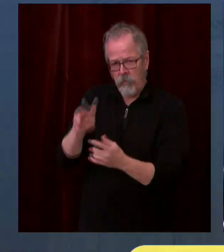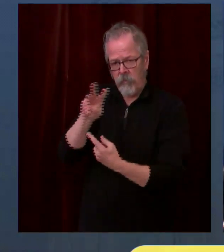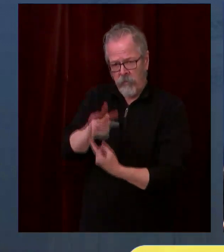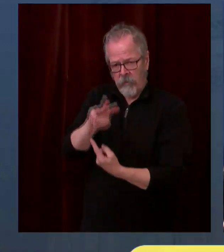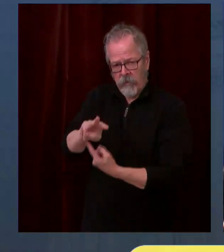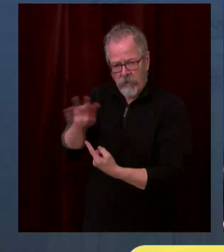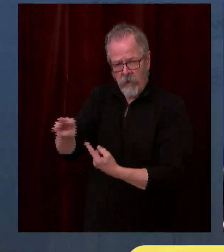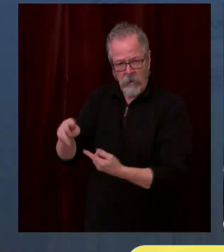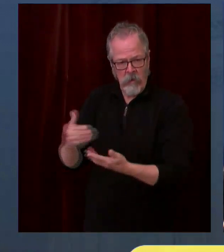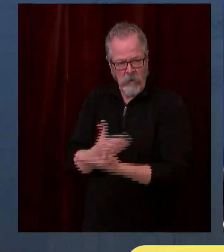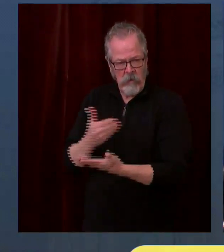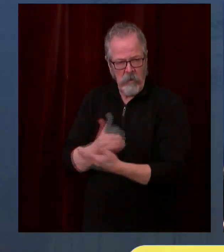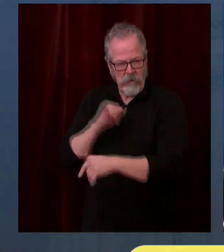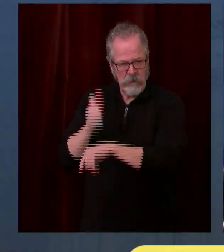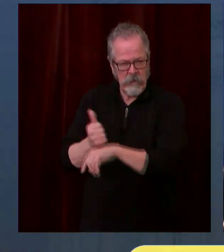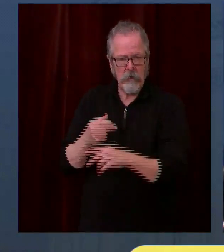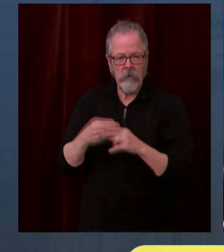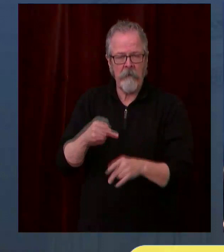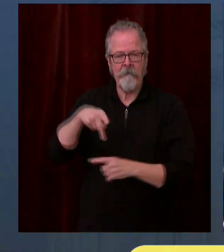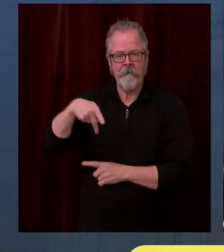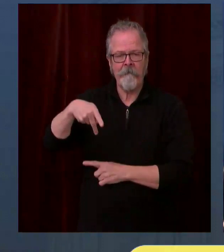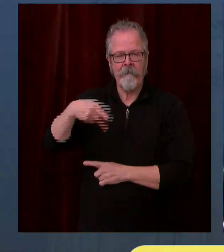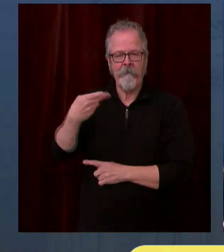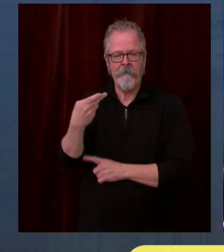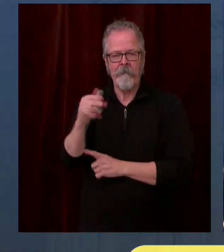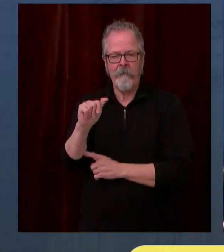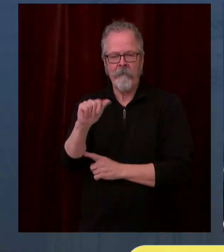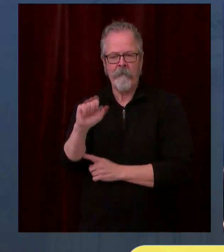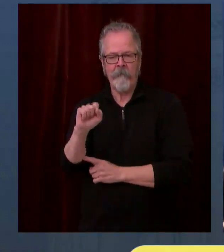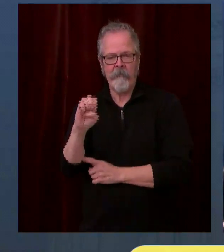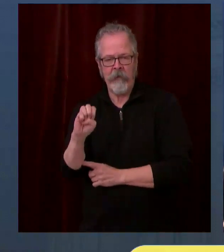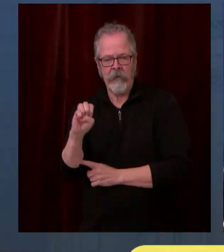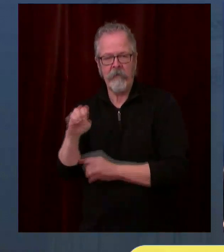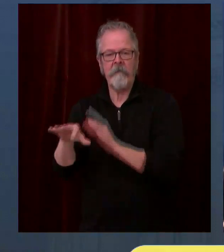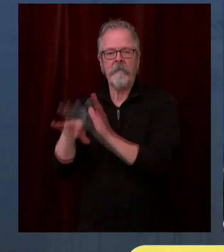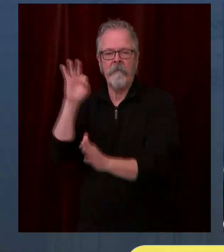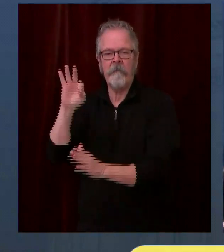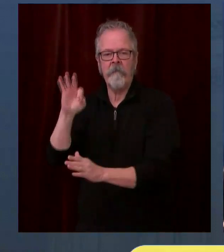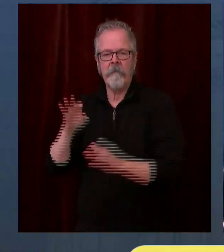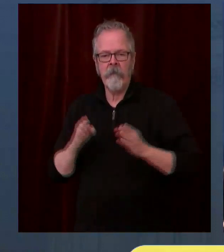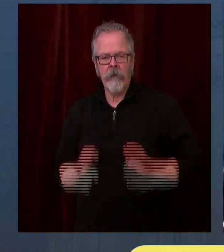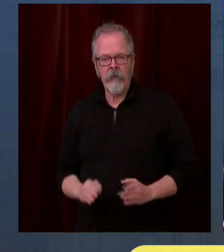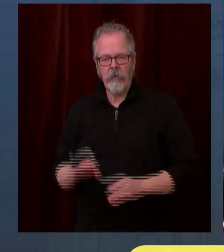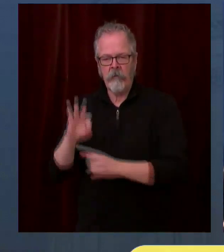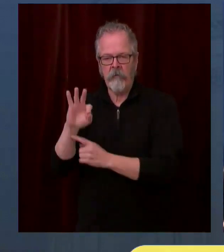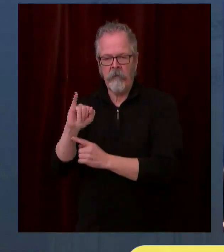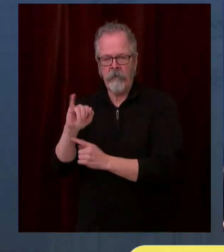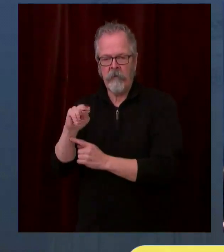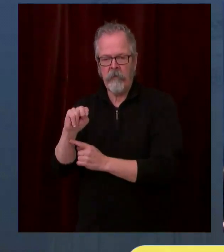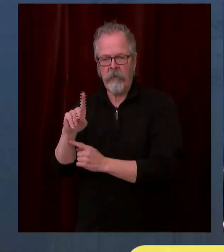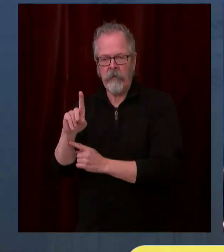website and use their Phase Finder tool to check your eligibility. And the website